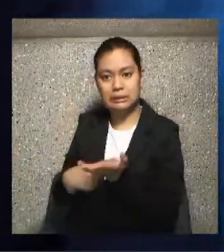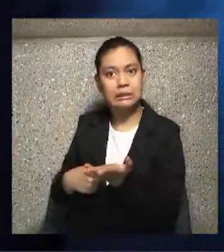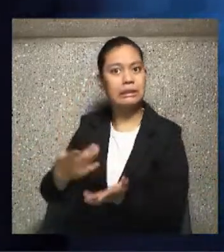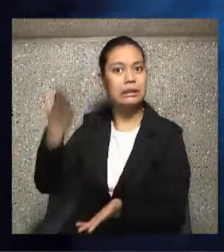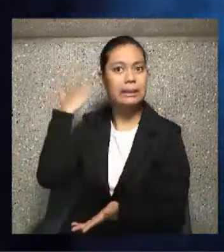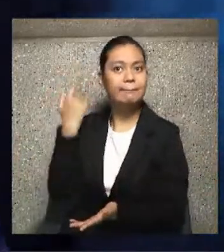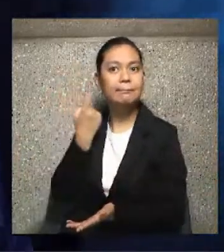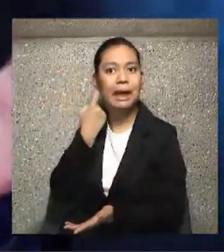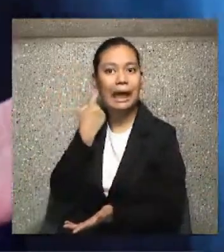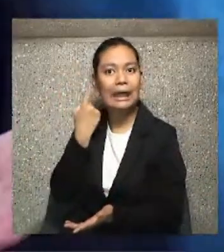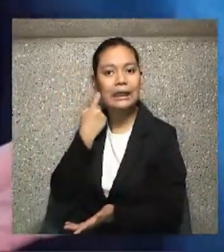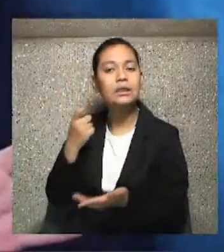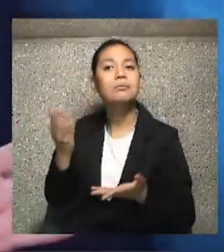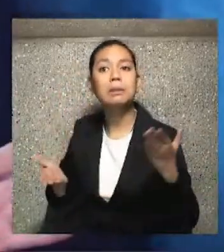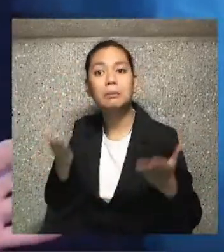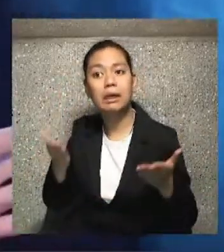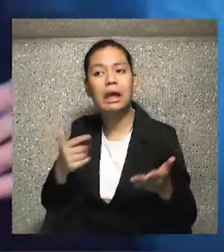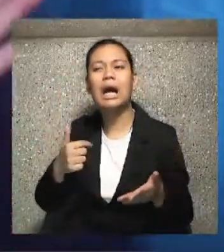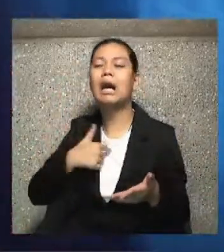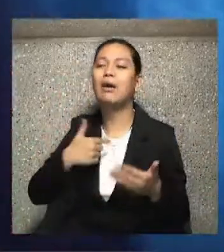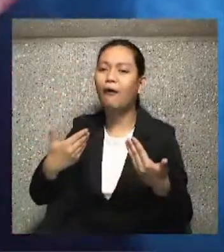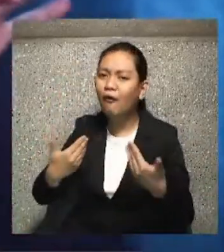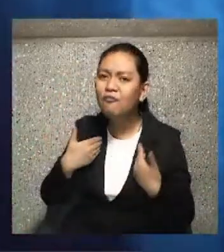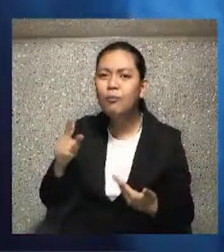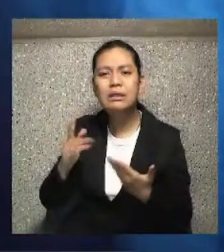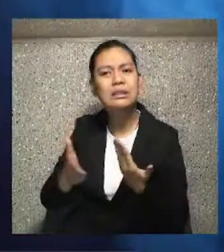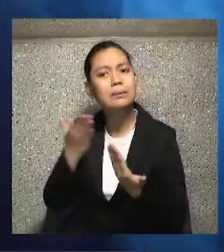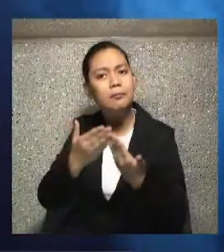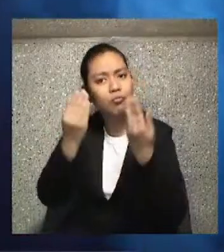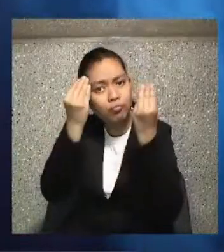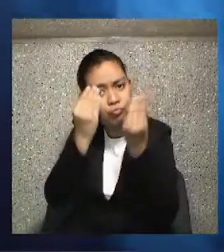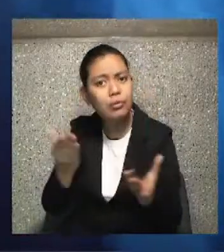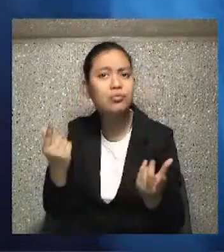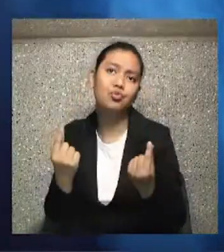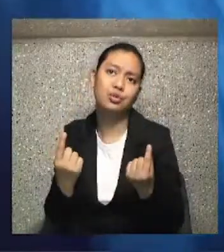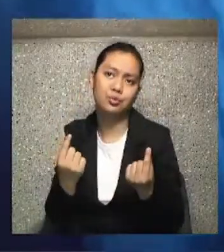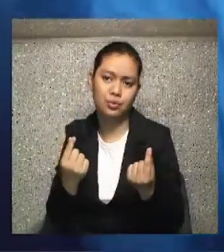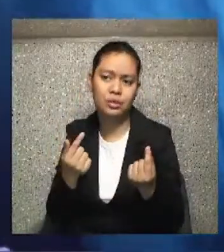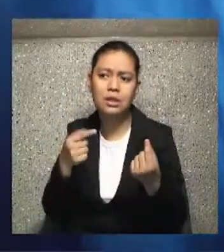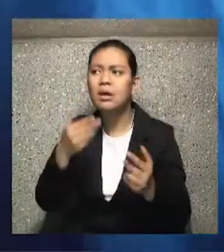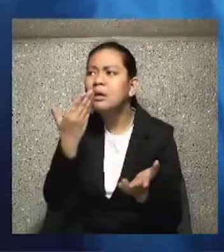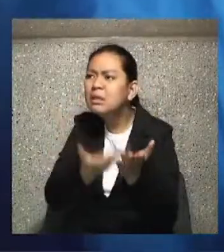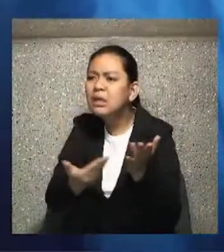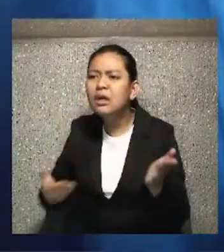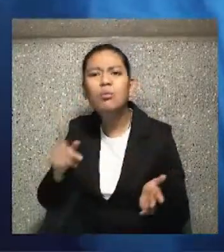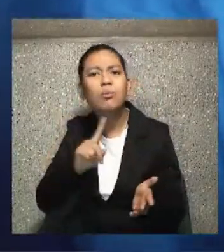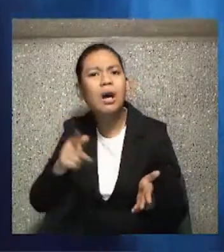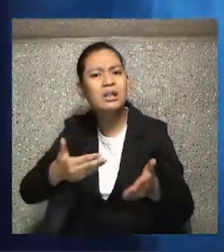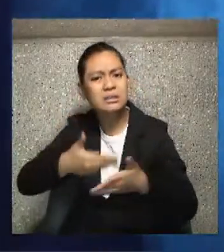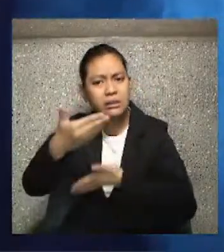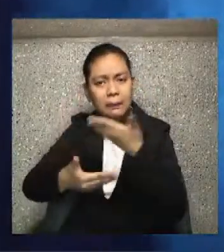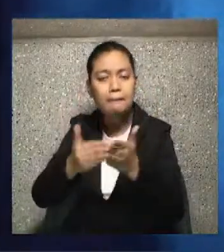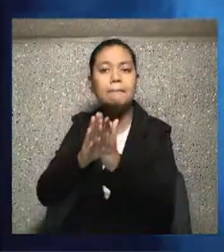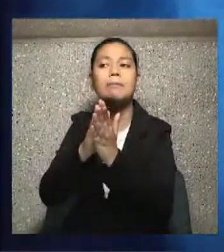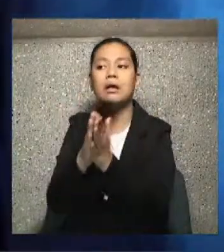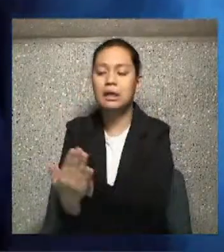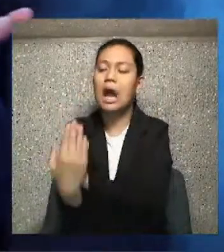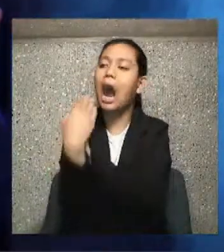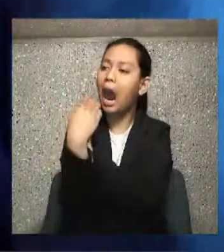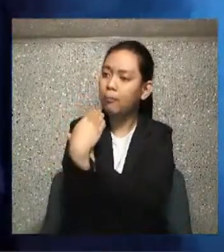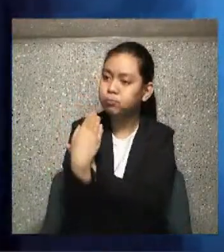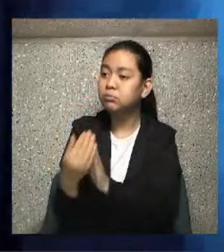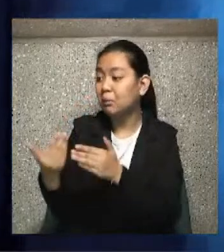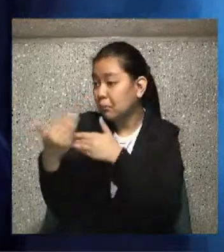who are new here, maybe you haven't. Very simple. You make or buy a sandwich. At lunchtime, you go out, but look for